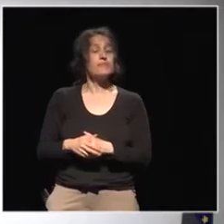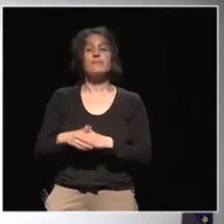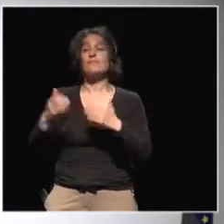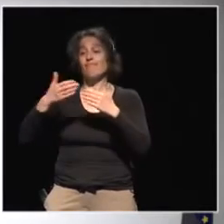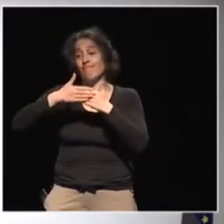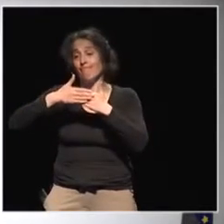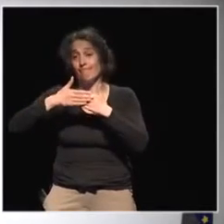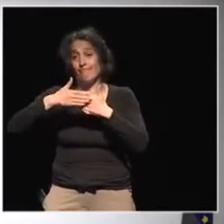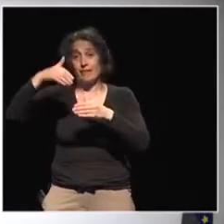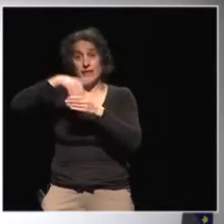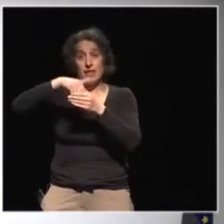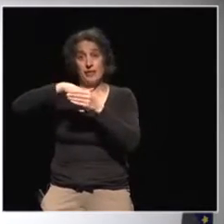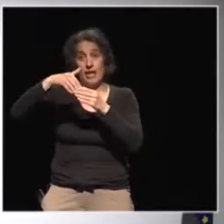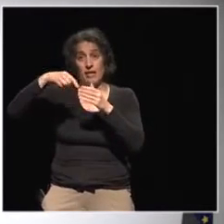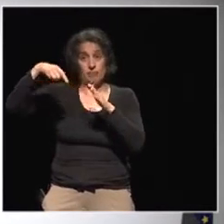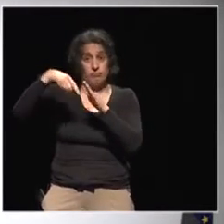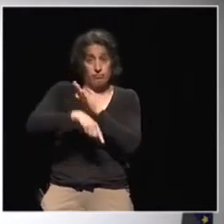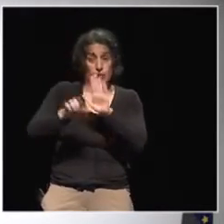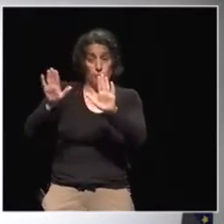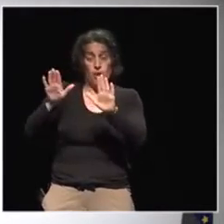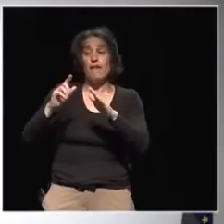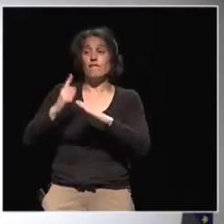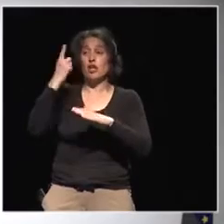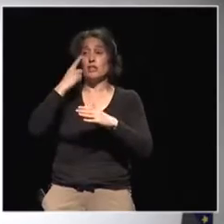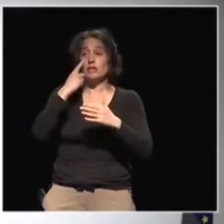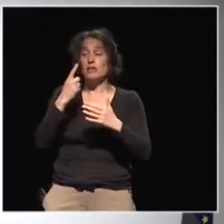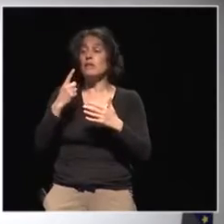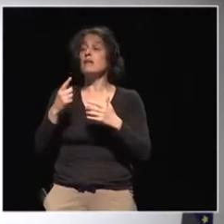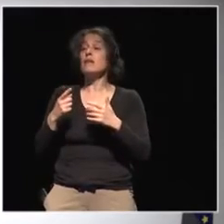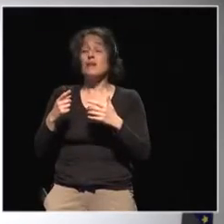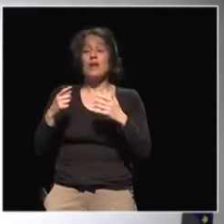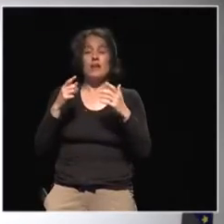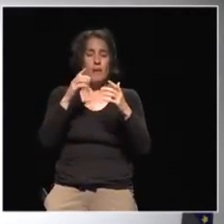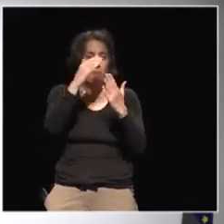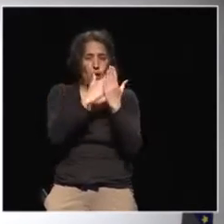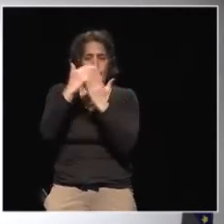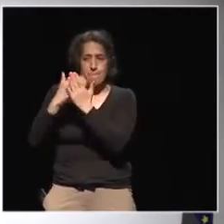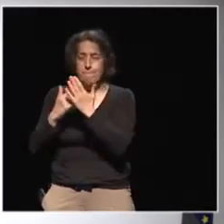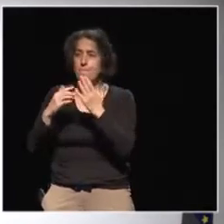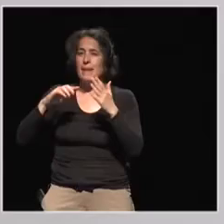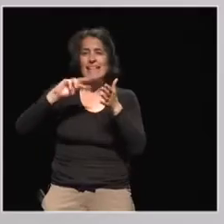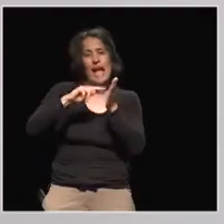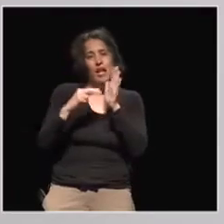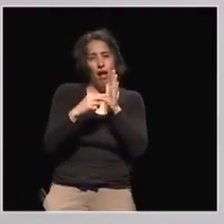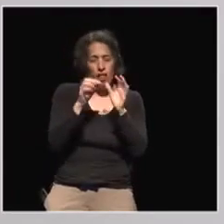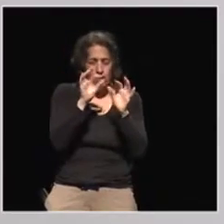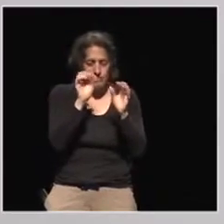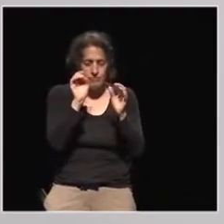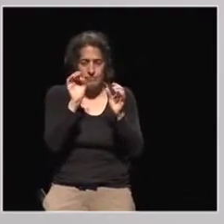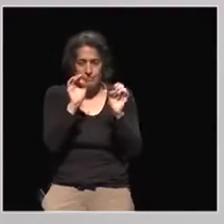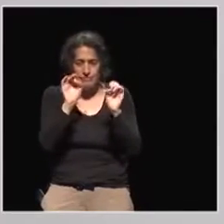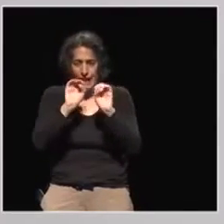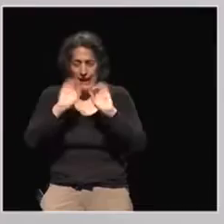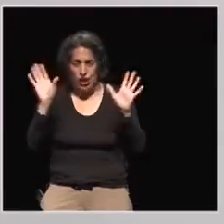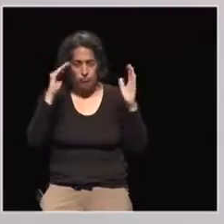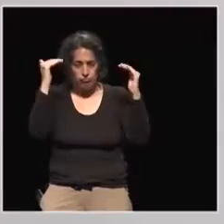content discussion, I just would like to introduce you to the program and also do some technicalities with you. So we're going to have a short